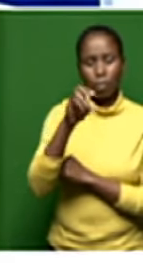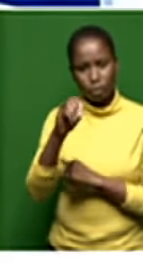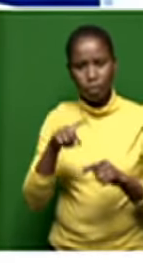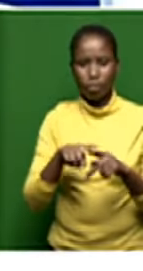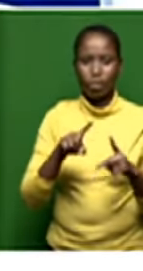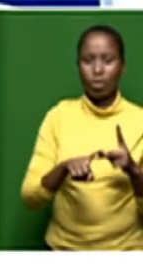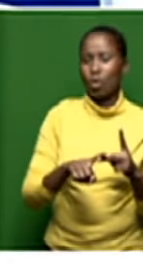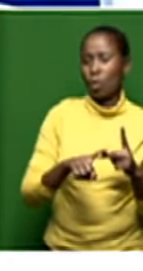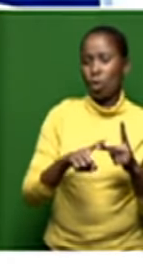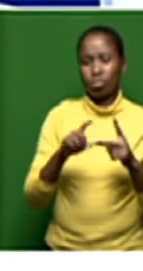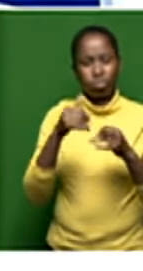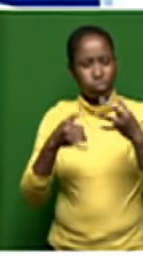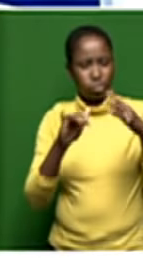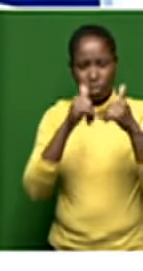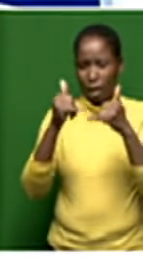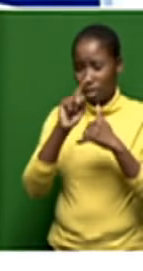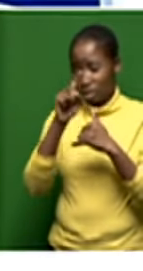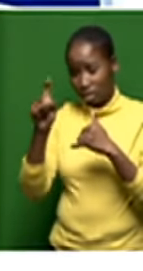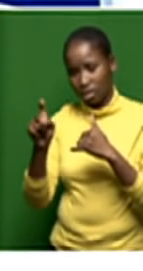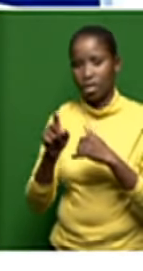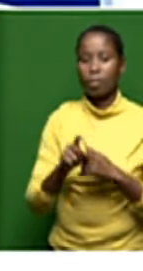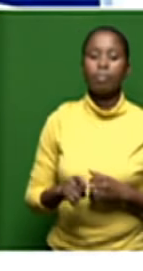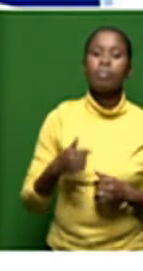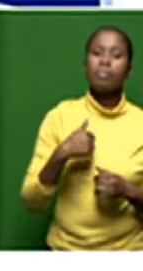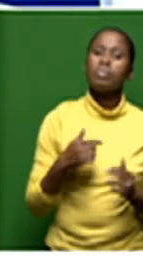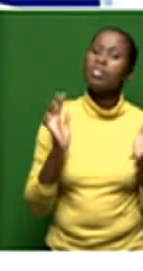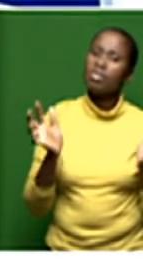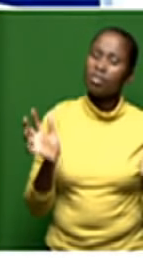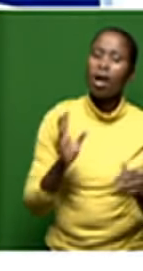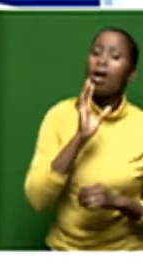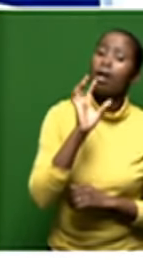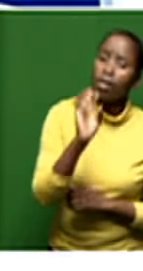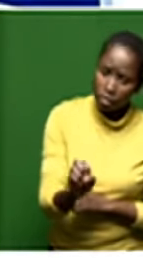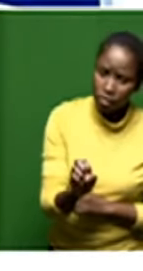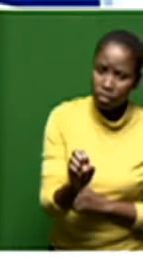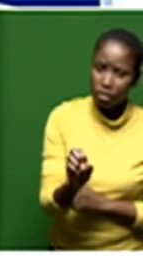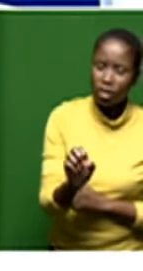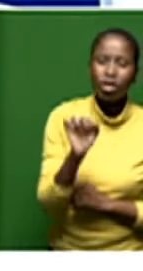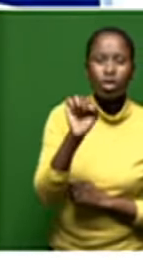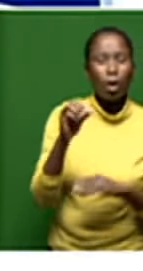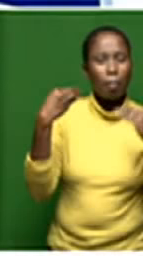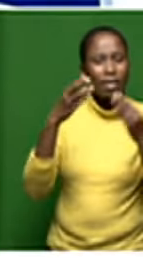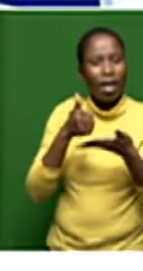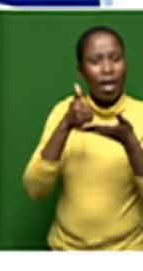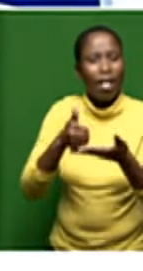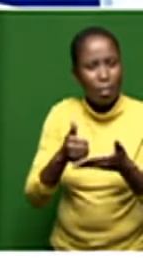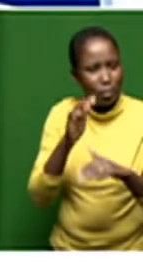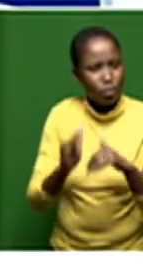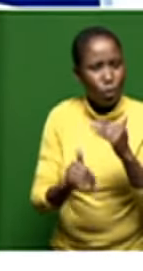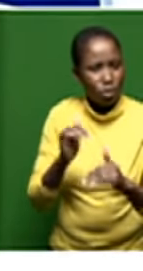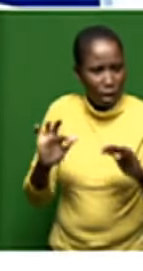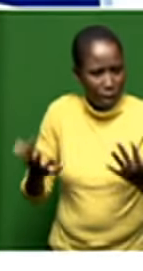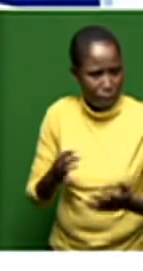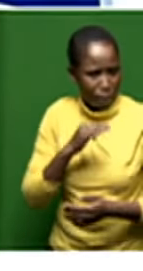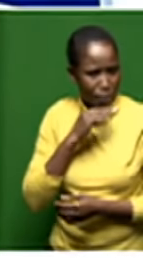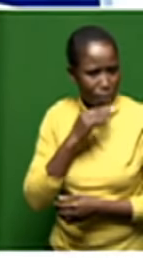air chefs all about that and and and i asked you about uh the business rescue process and of course uh what